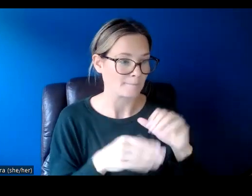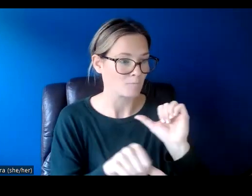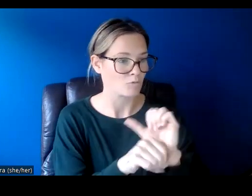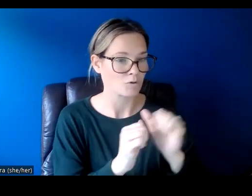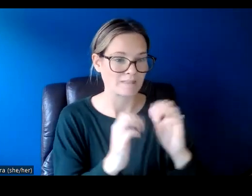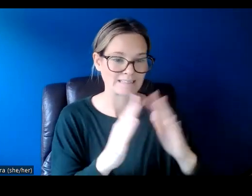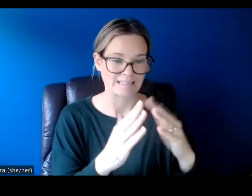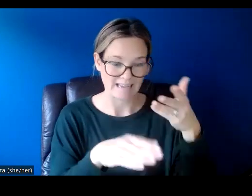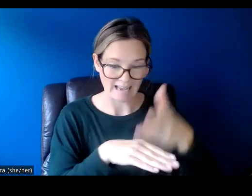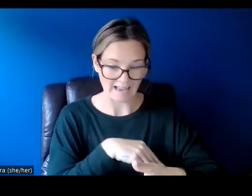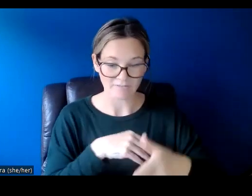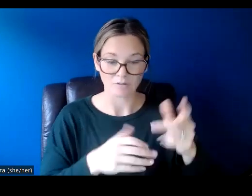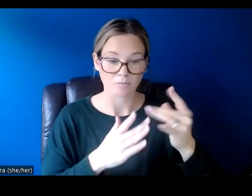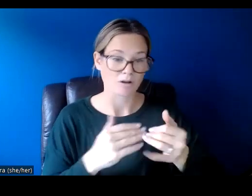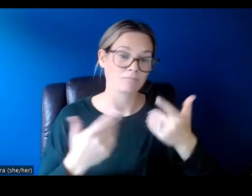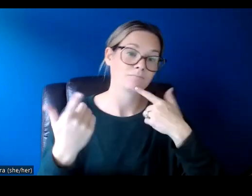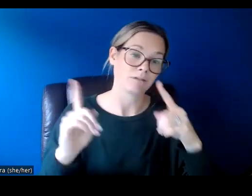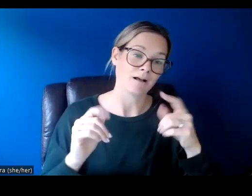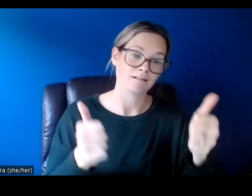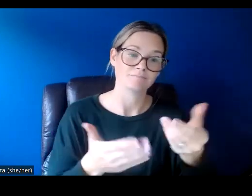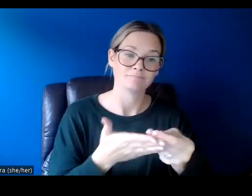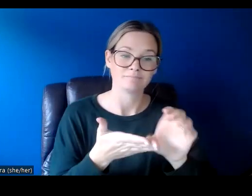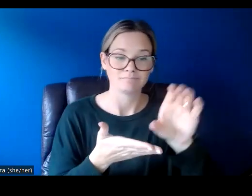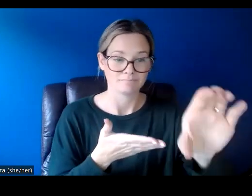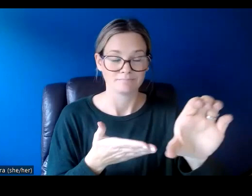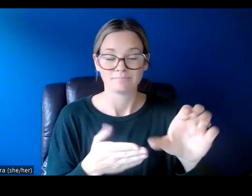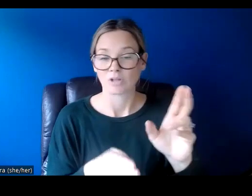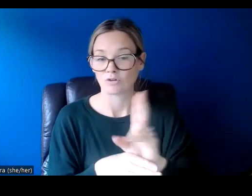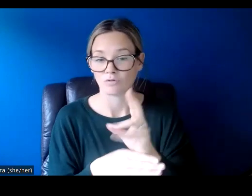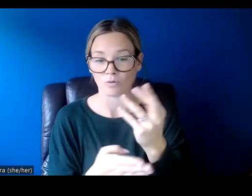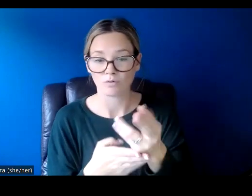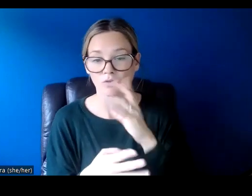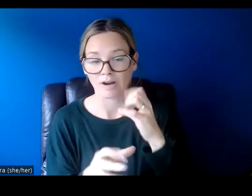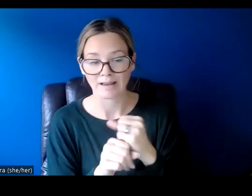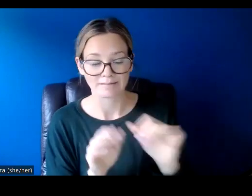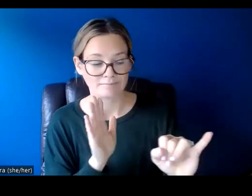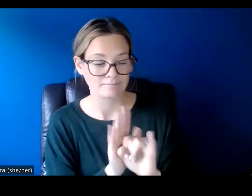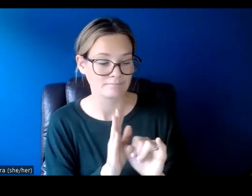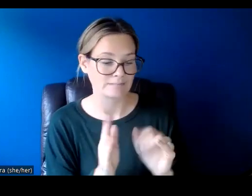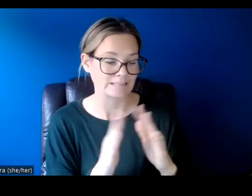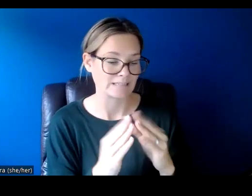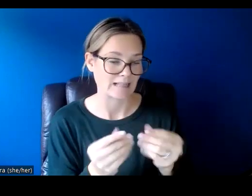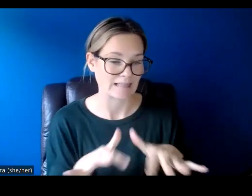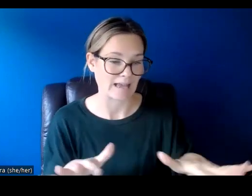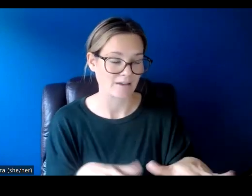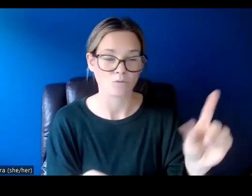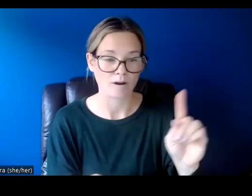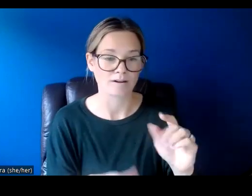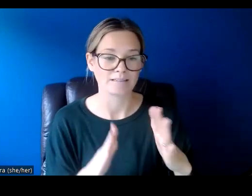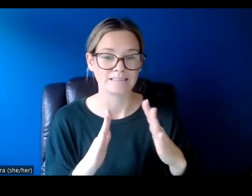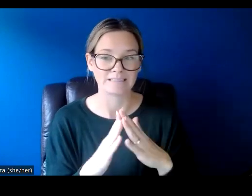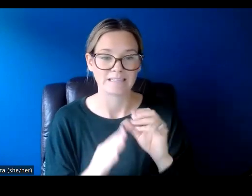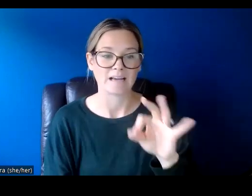after the project is commissioned. And a useful resource for identifying and getting approvals for city land is the city of Calgary neighbourhood